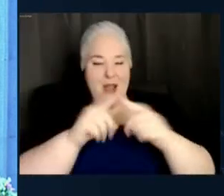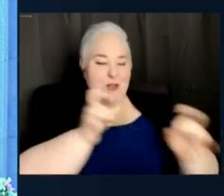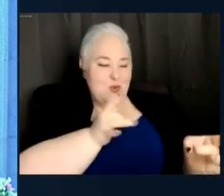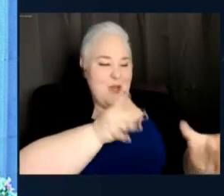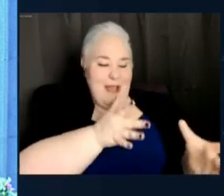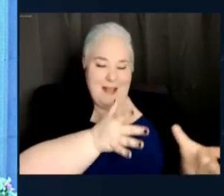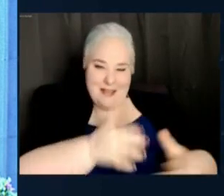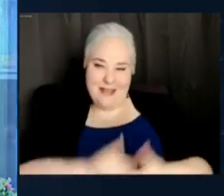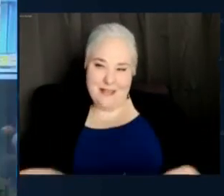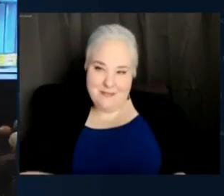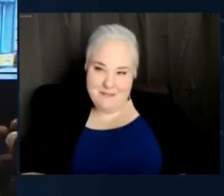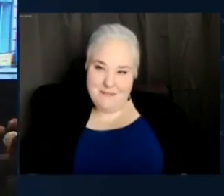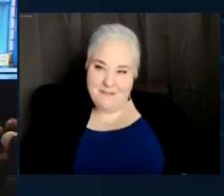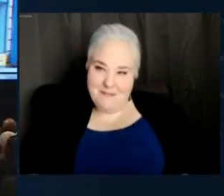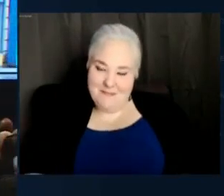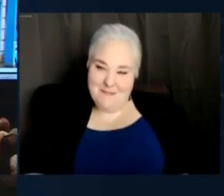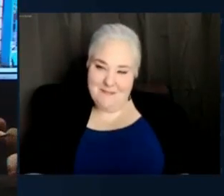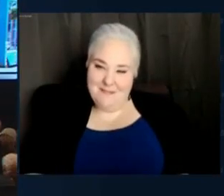commitment.